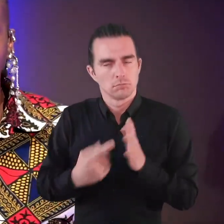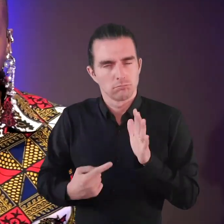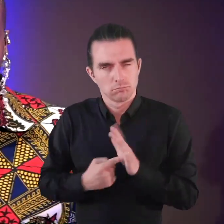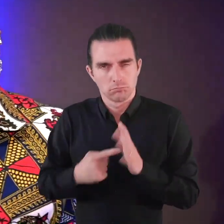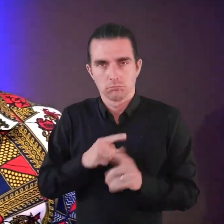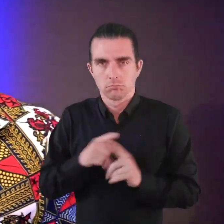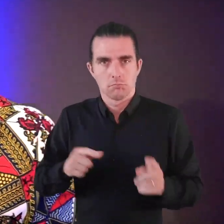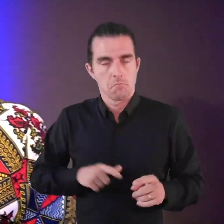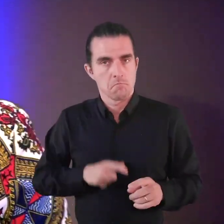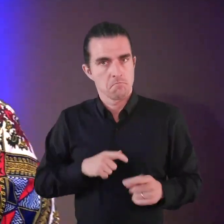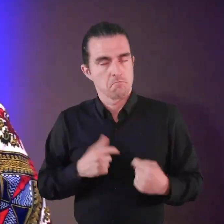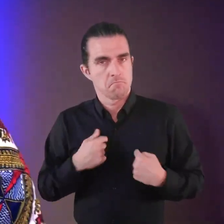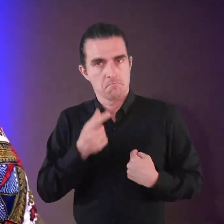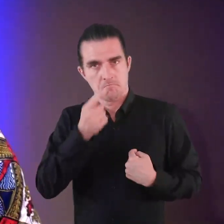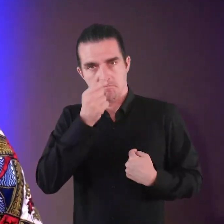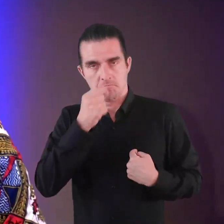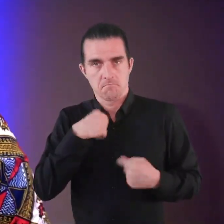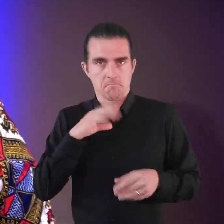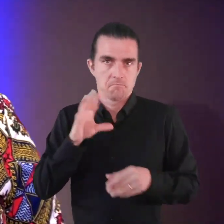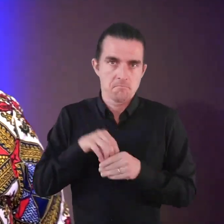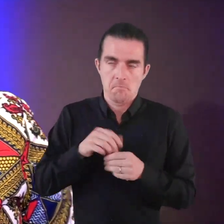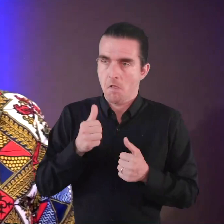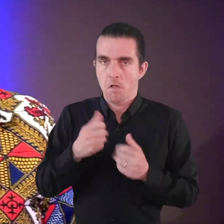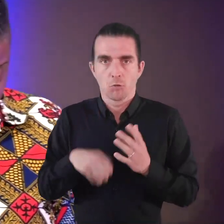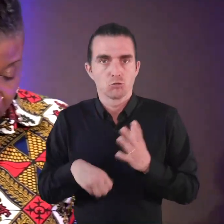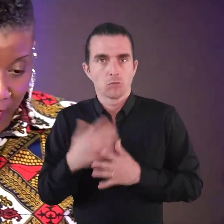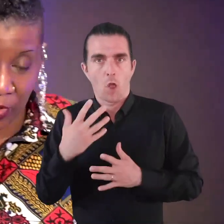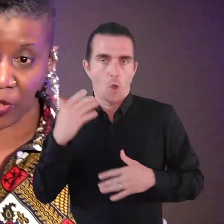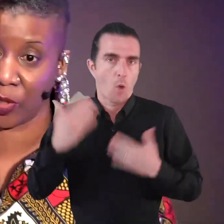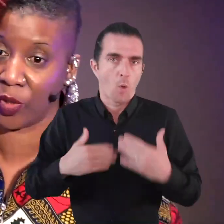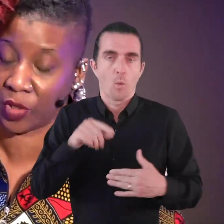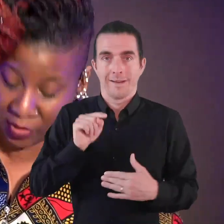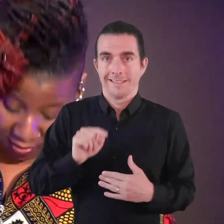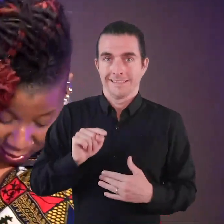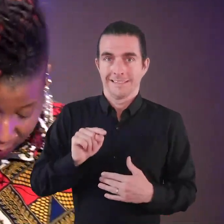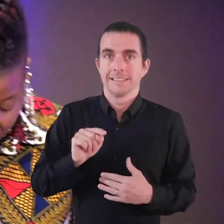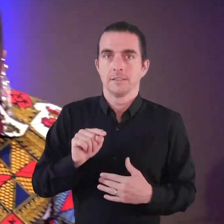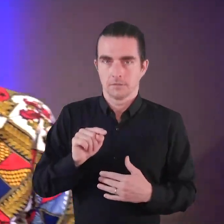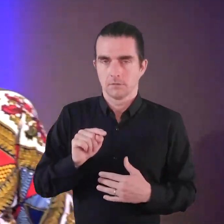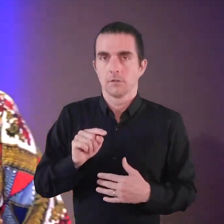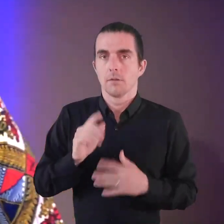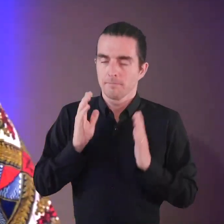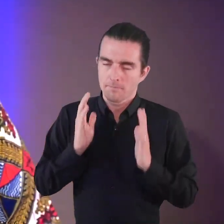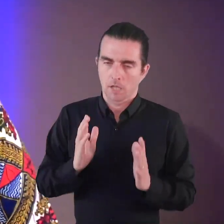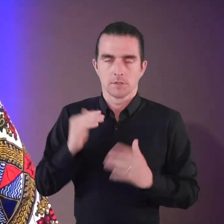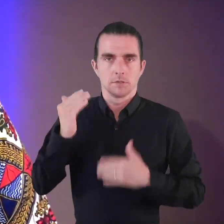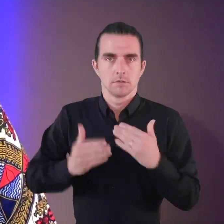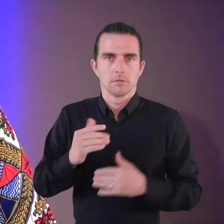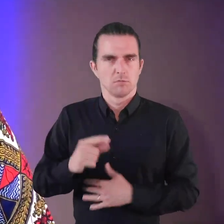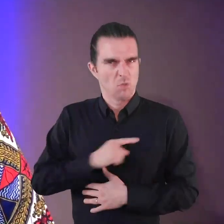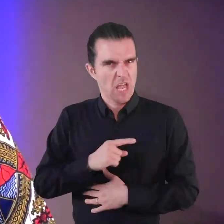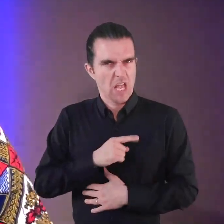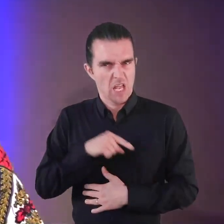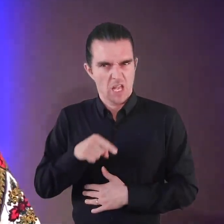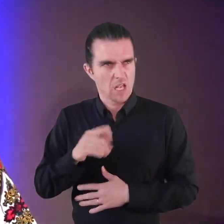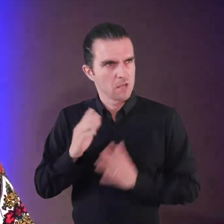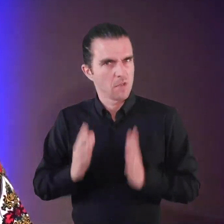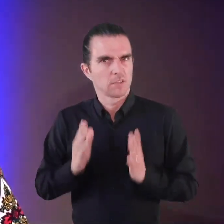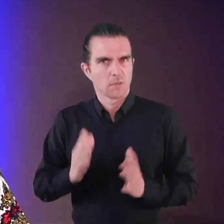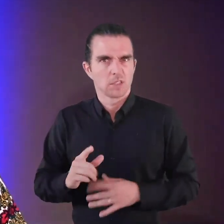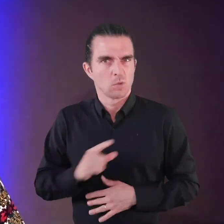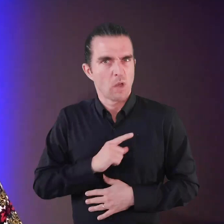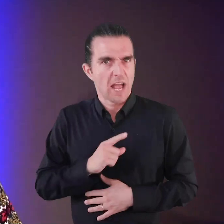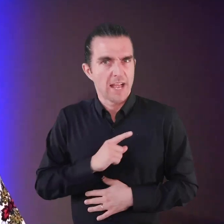Self-esteem began to grow. And more importantly, solutions emerged. But why is this